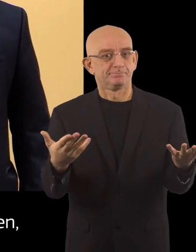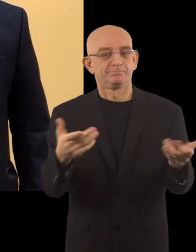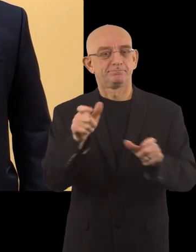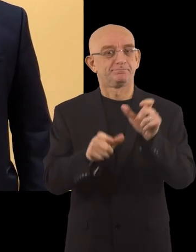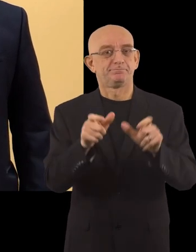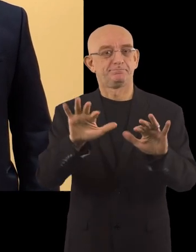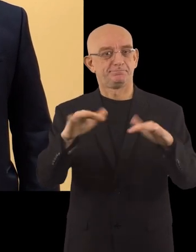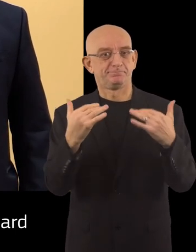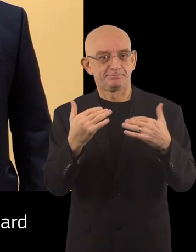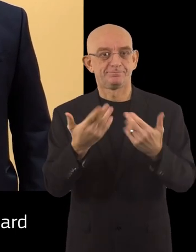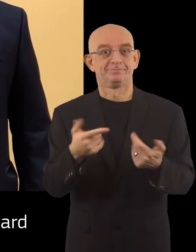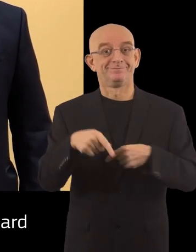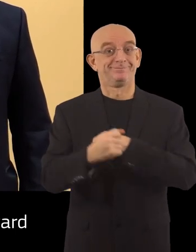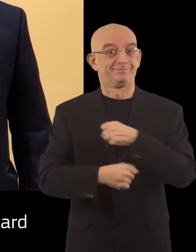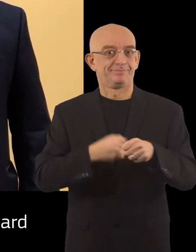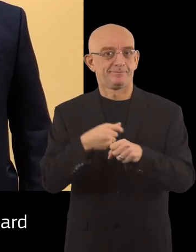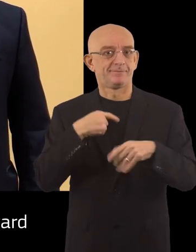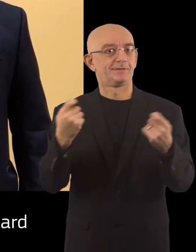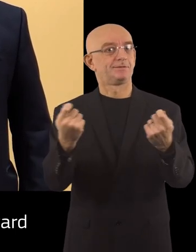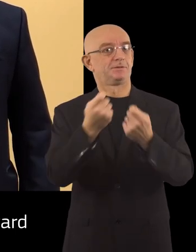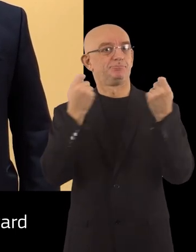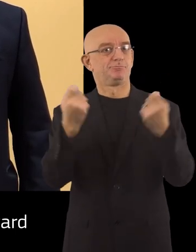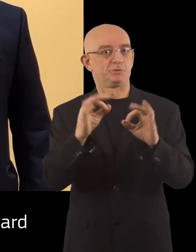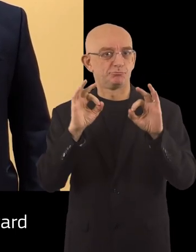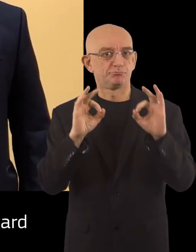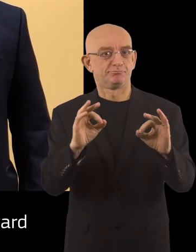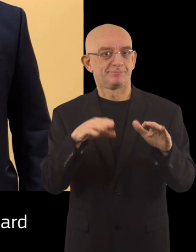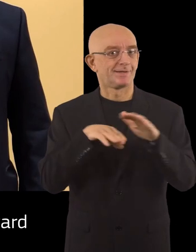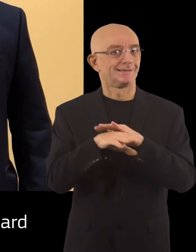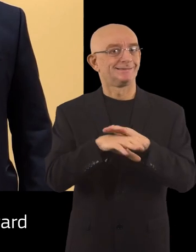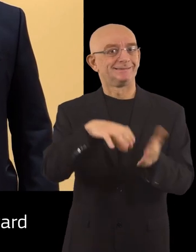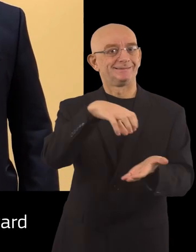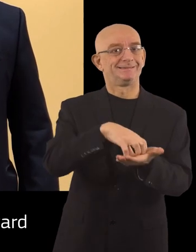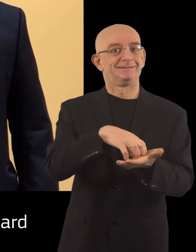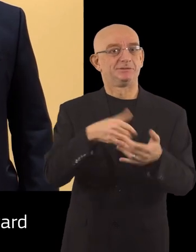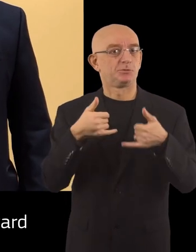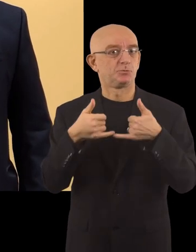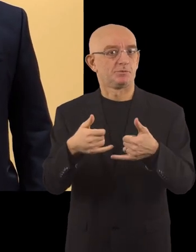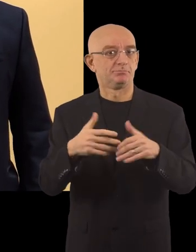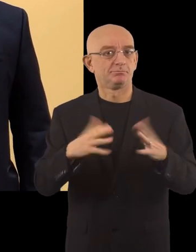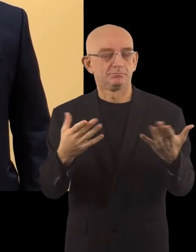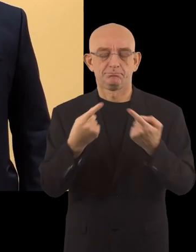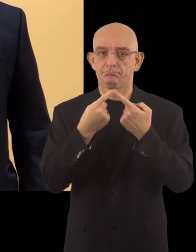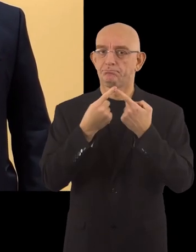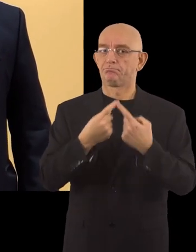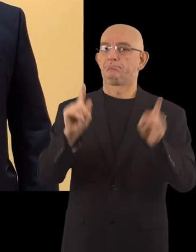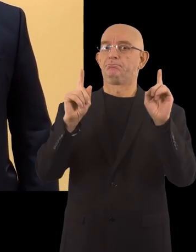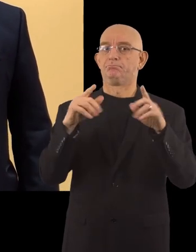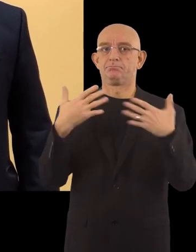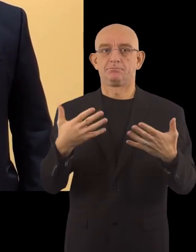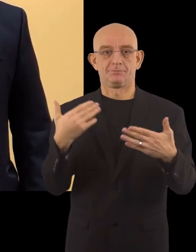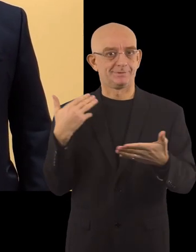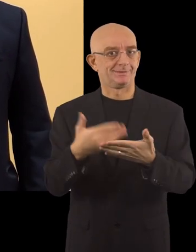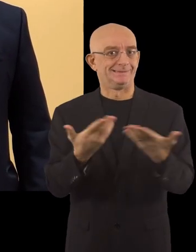gentlemen. This year, we celebrate the Access City Award in very unusual